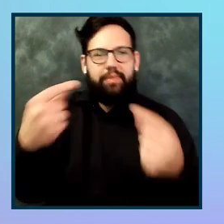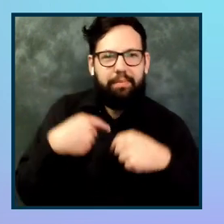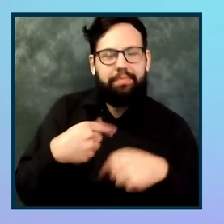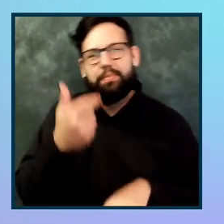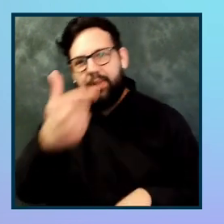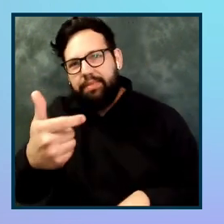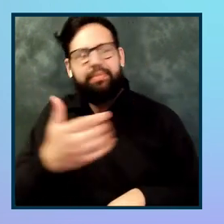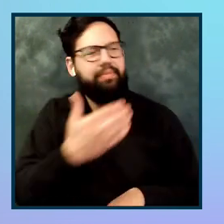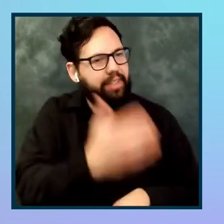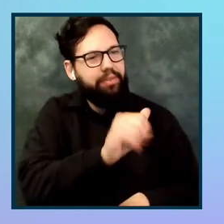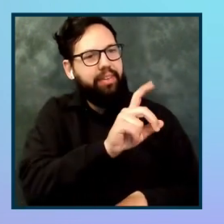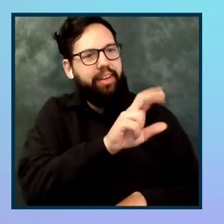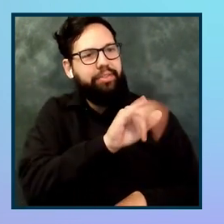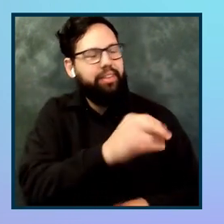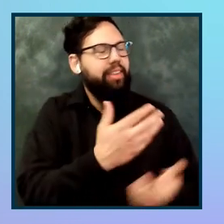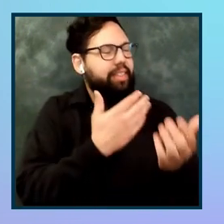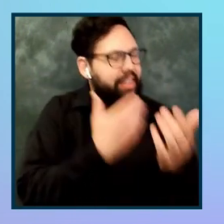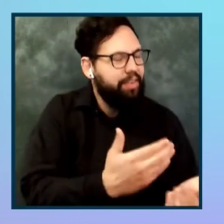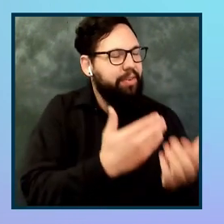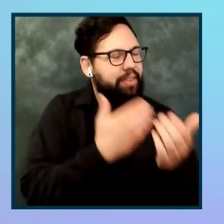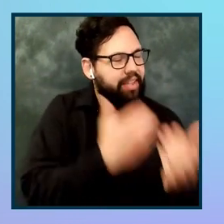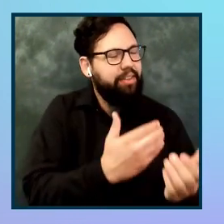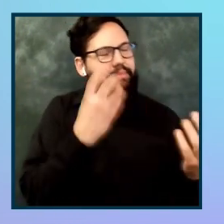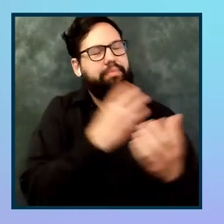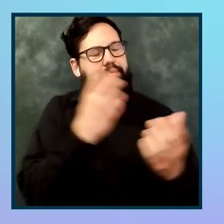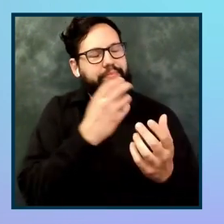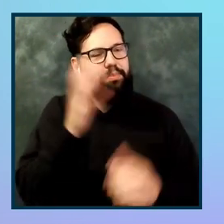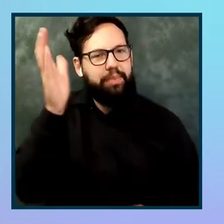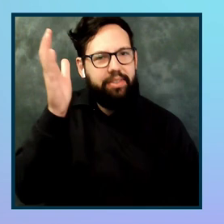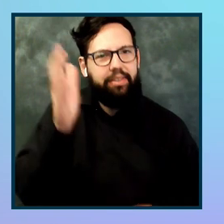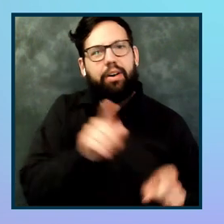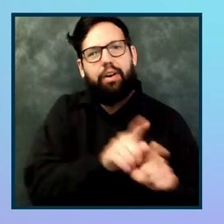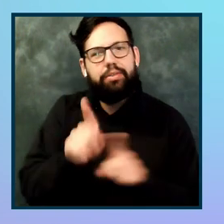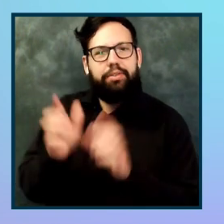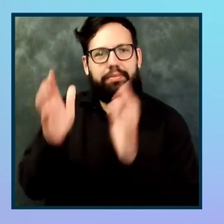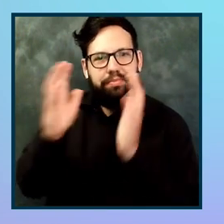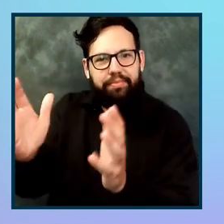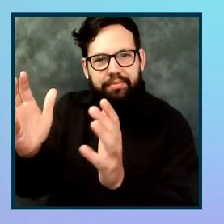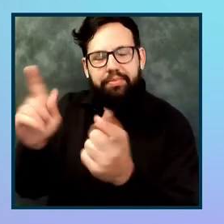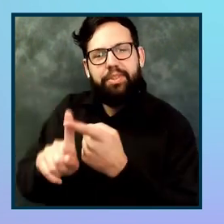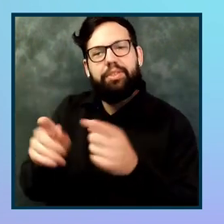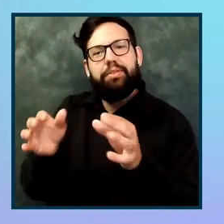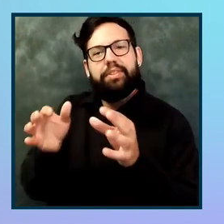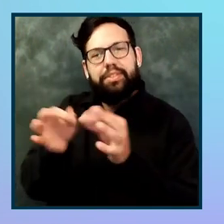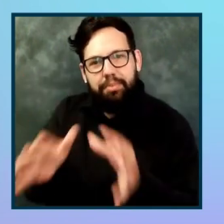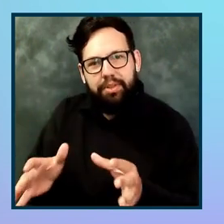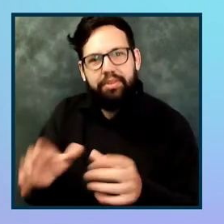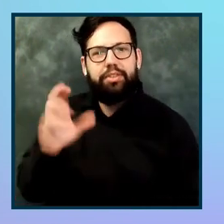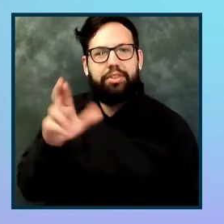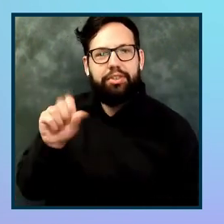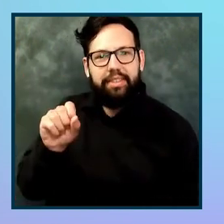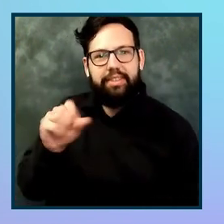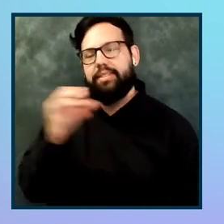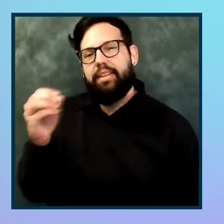Thank you. Thank you. Thank you. Wonderful presentation. I'd also like to give a shout out to our ASL interpreters, Chris and Whitney.